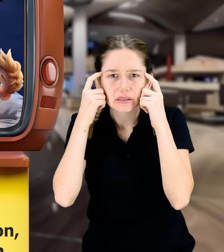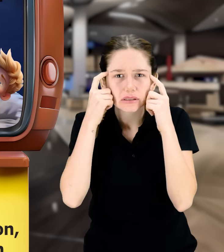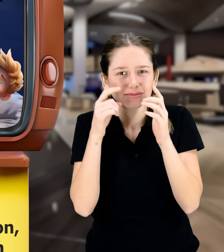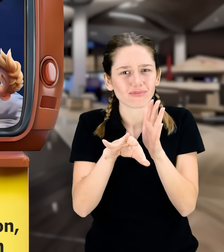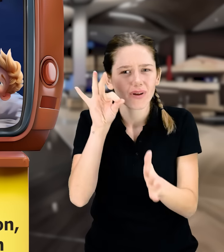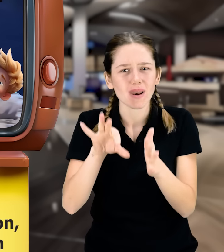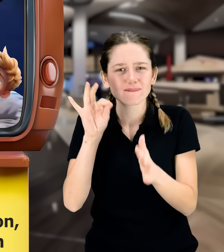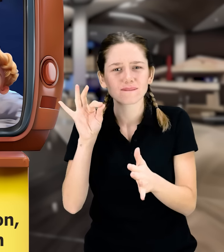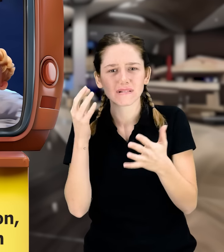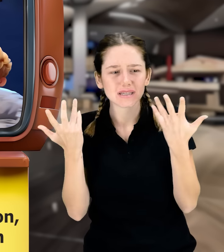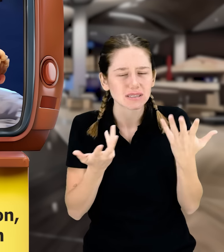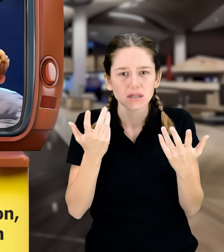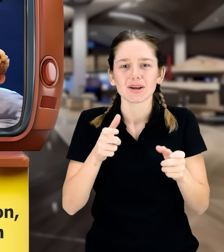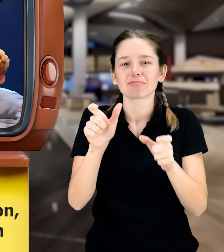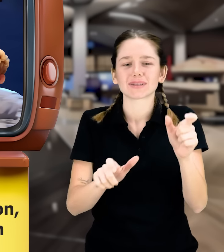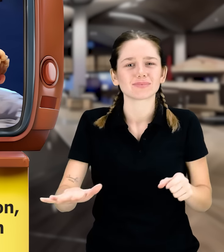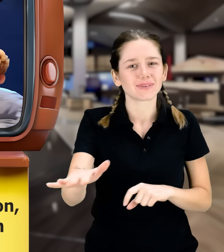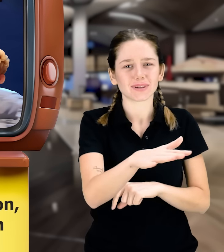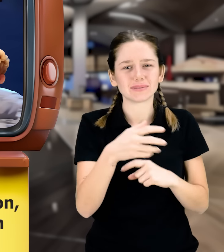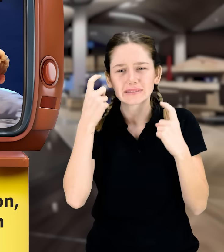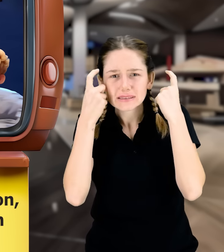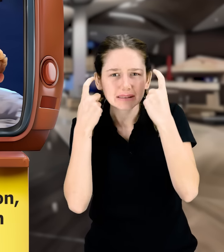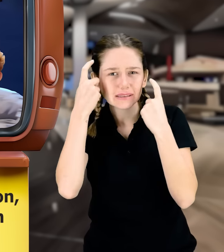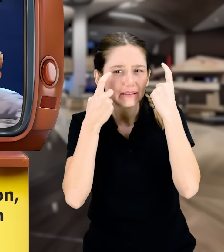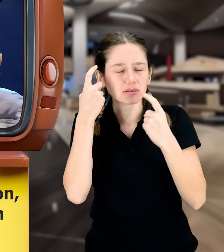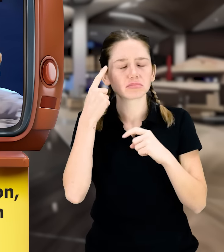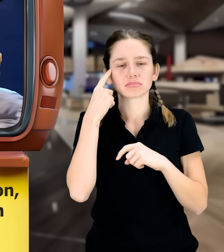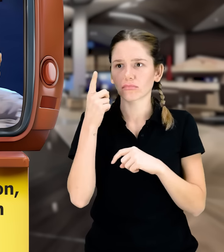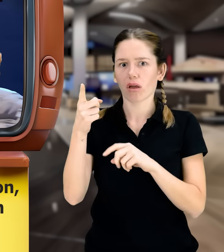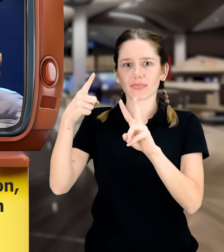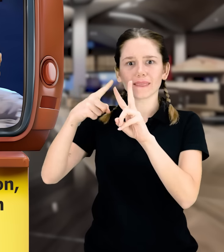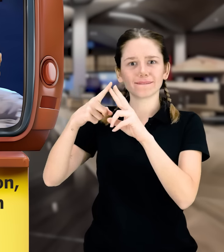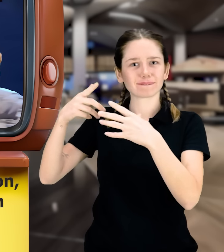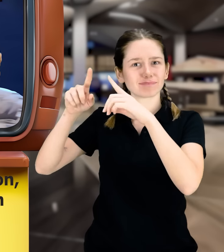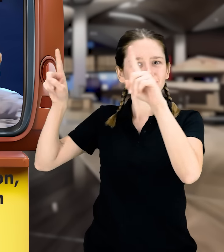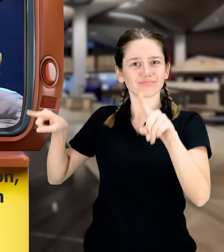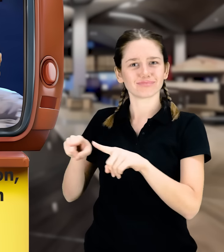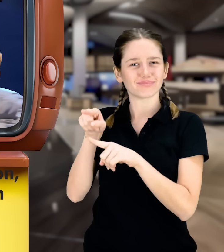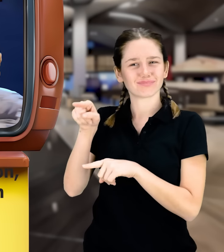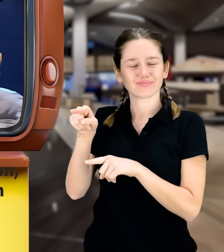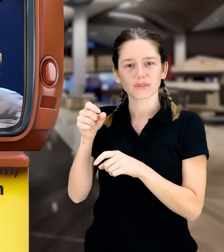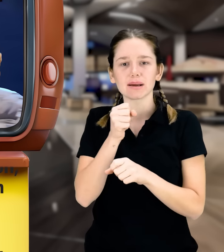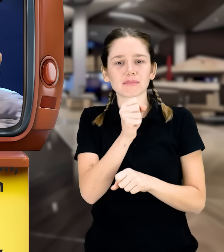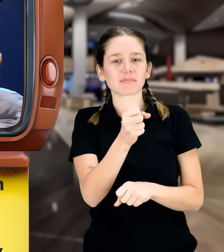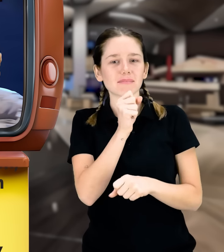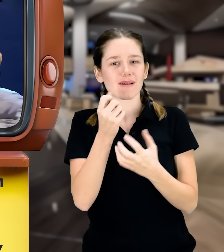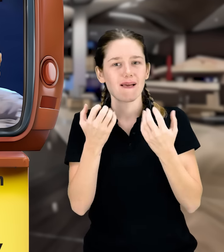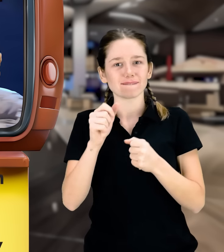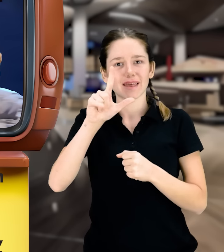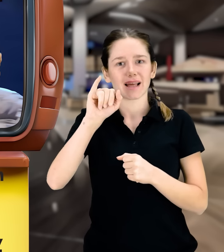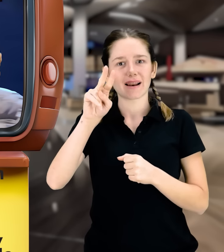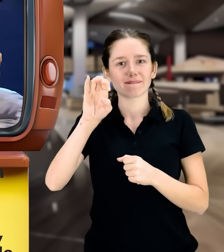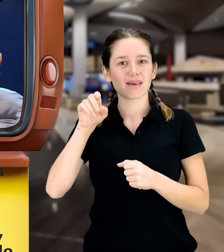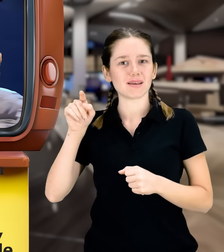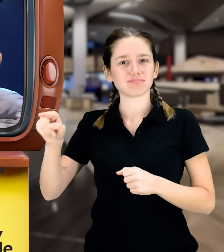he stumbled upon a live television news broadcast from Iger, Istanbul Airport. The